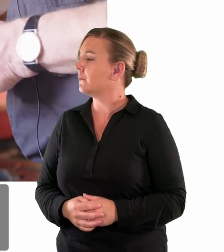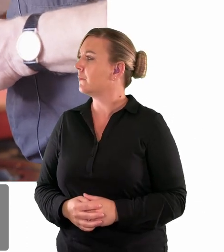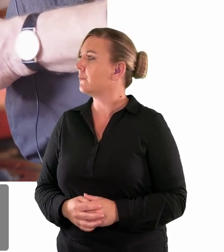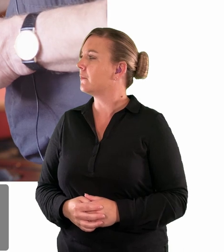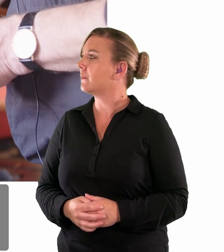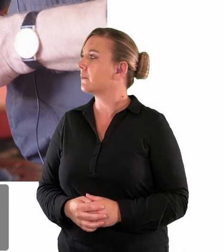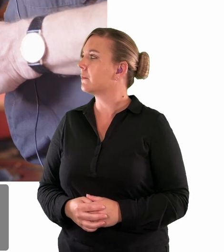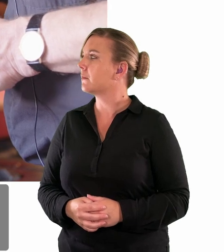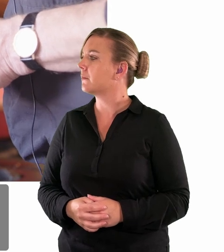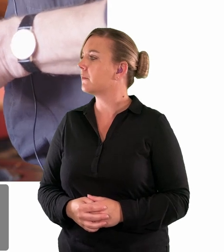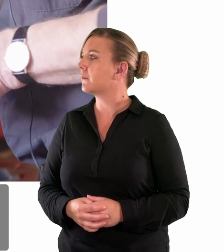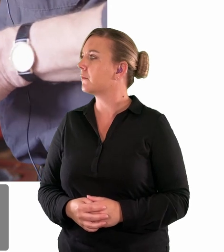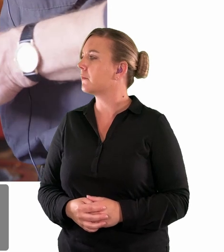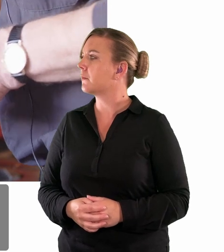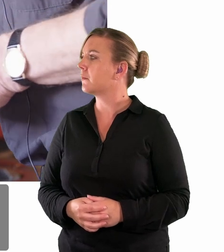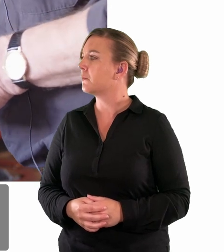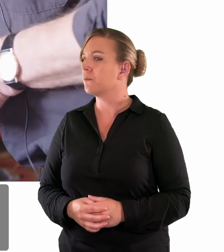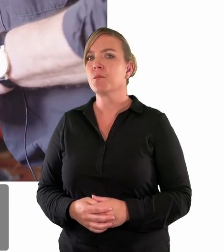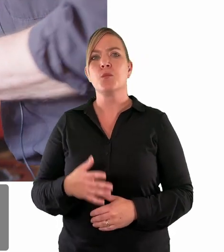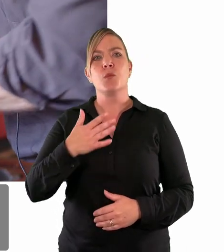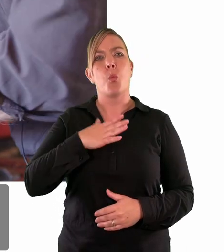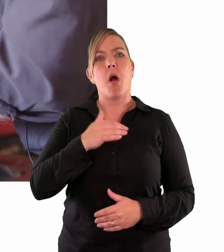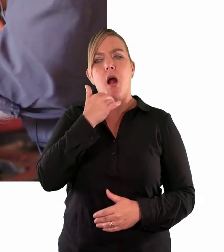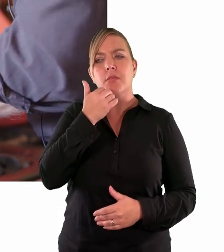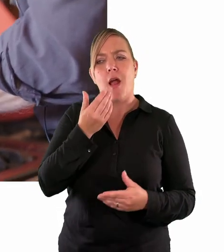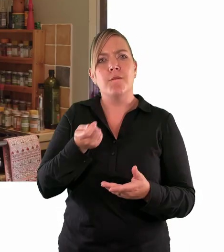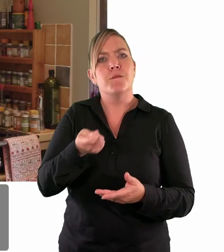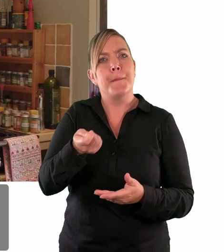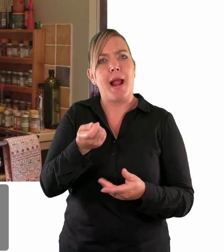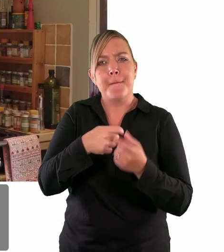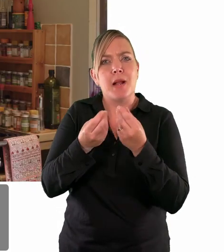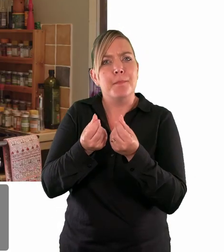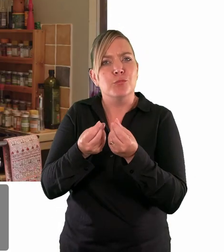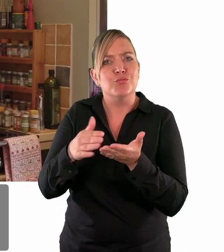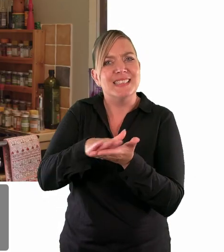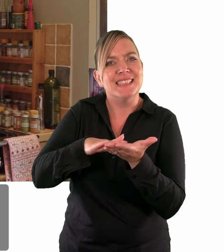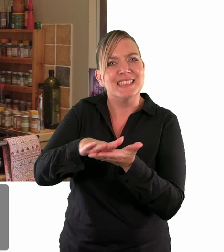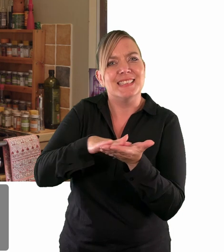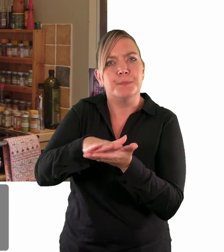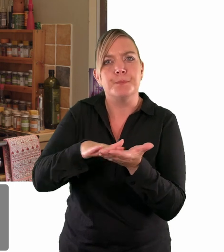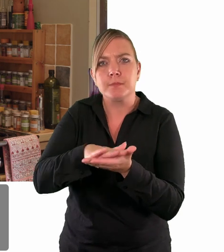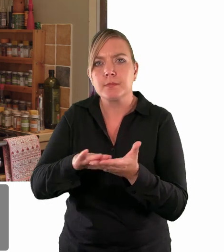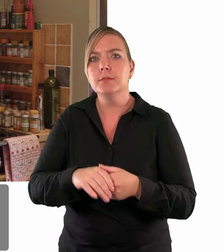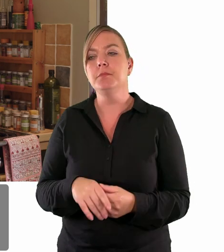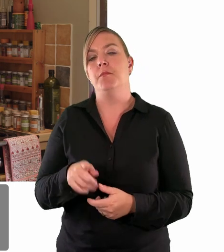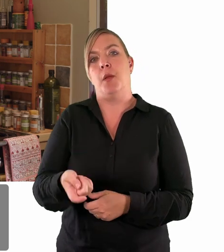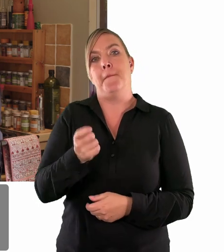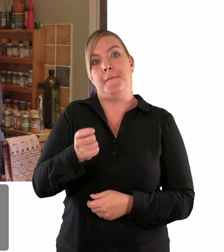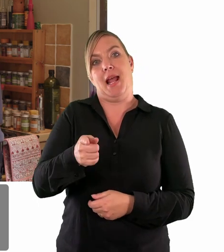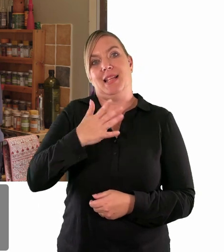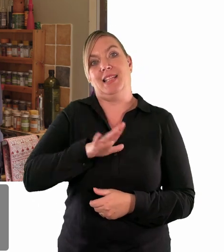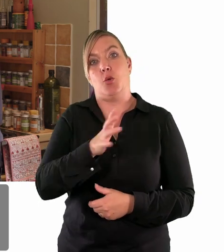that's not really what you want so you want just enough just to kind of grease the pan really but then we are going to need the pan quite hot